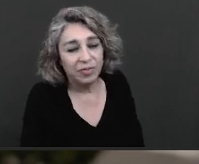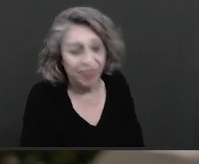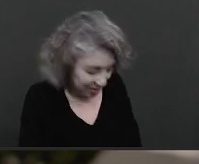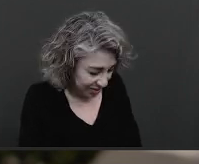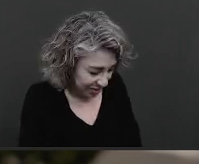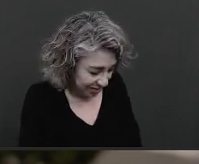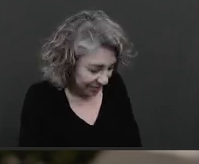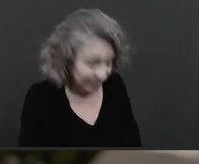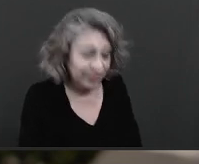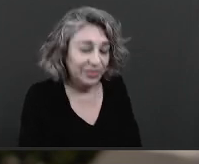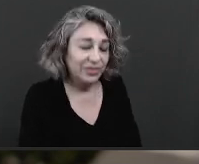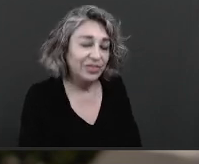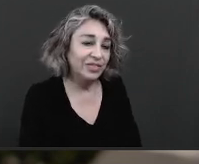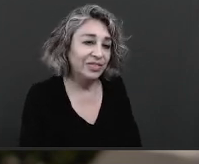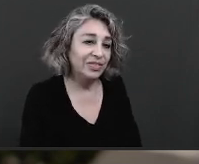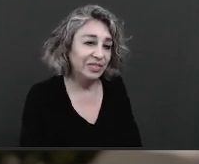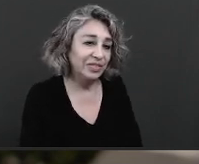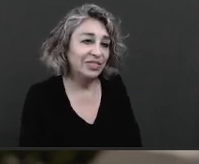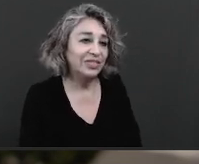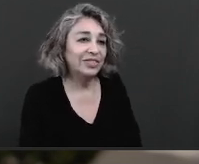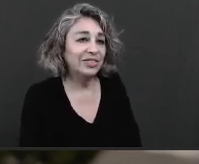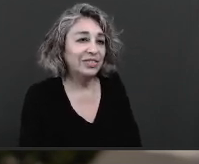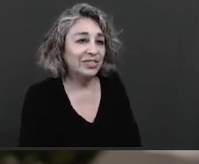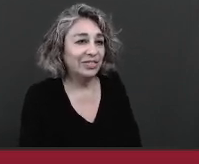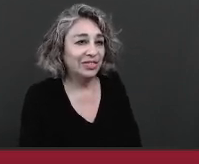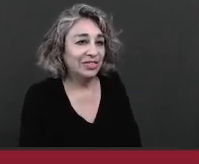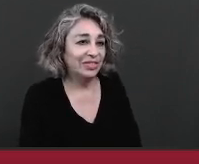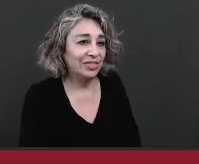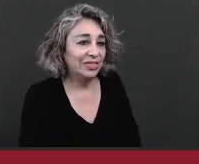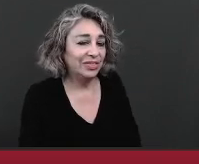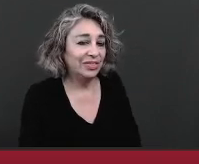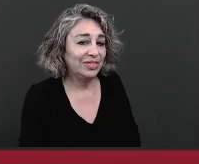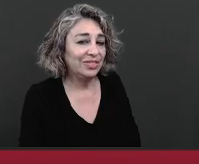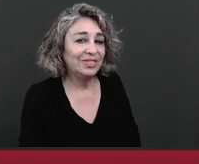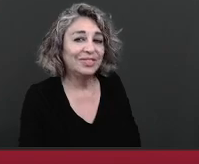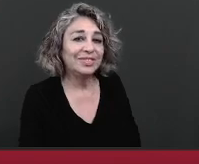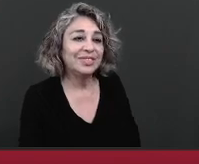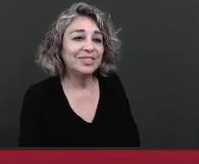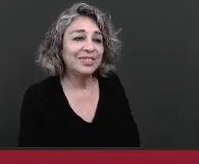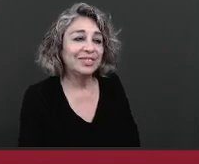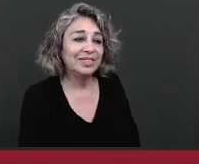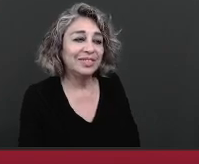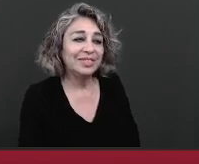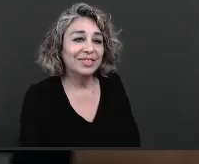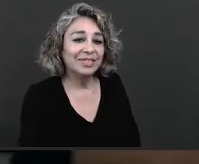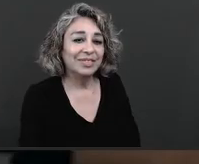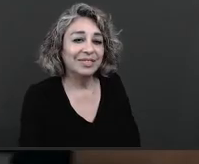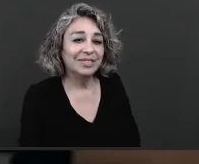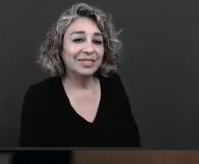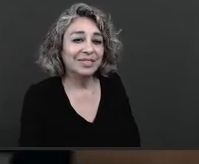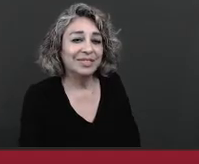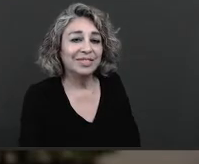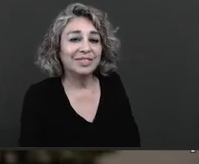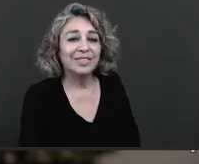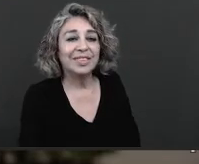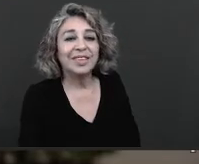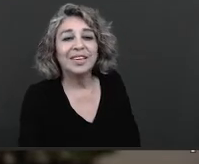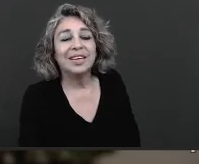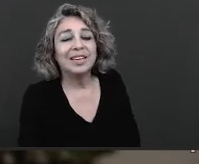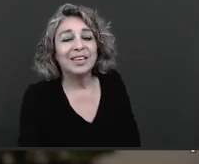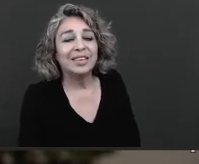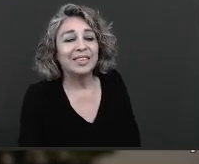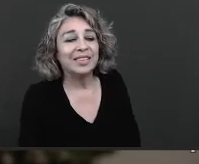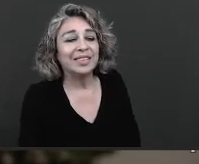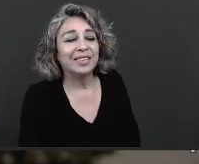fulfilled okay